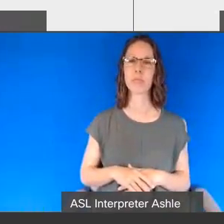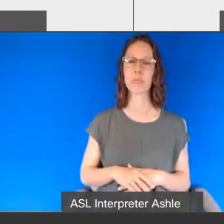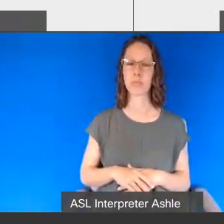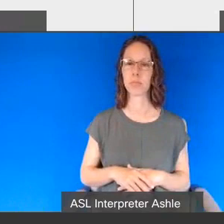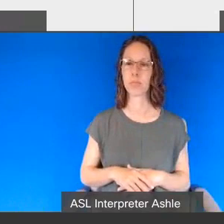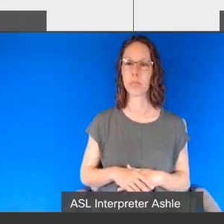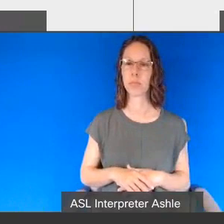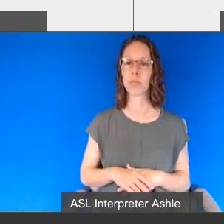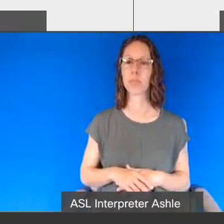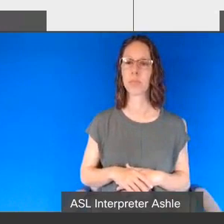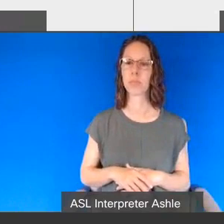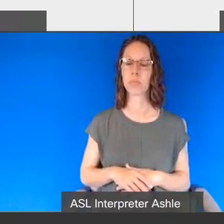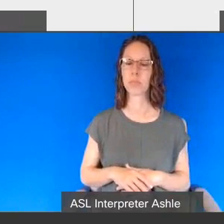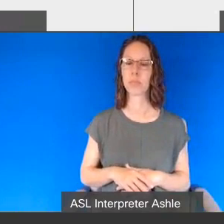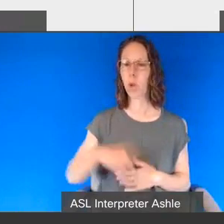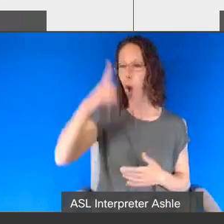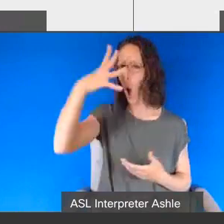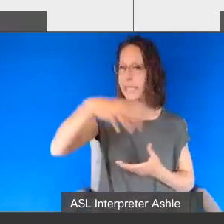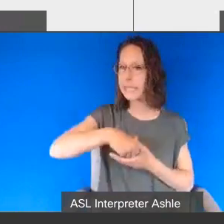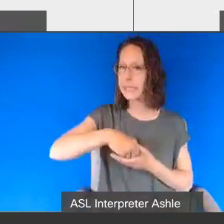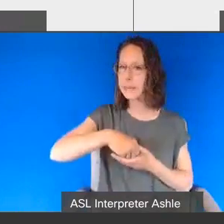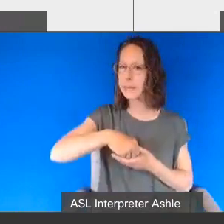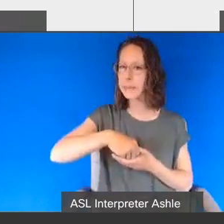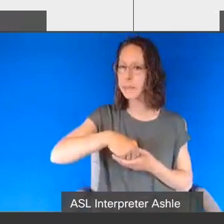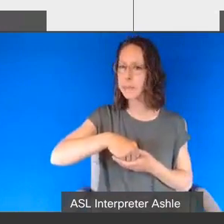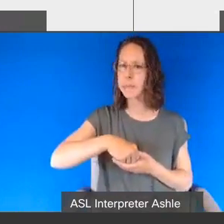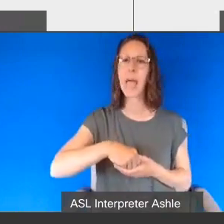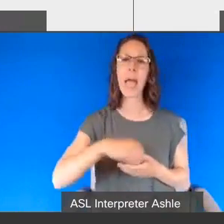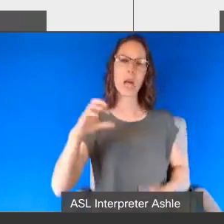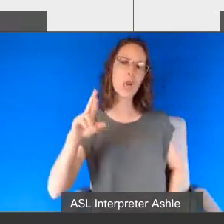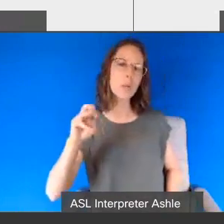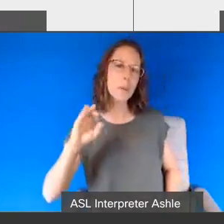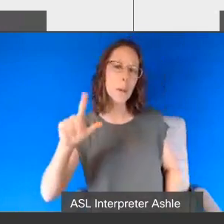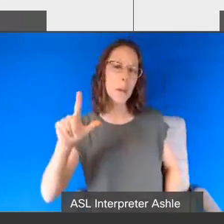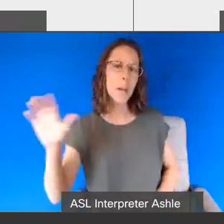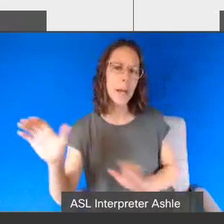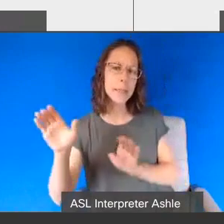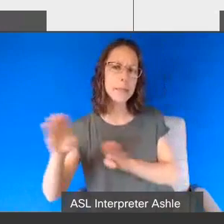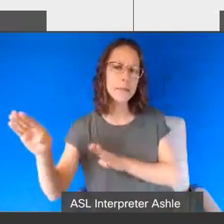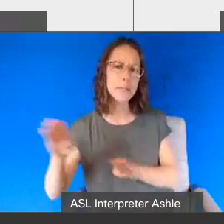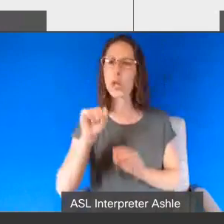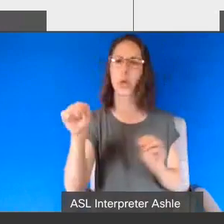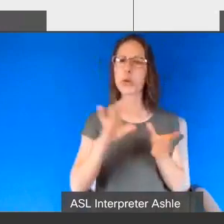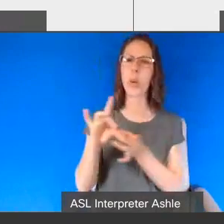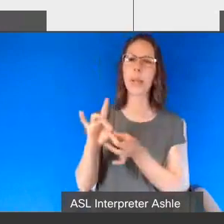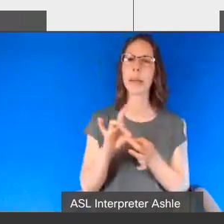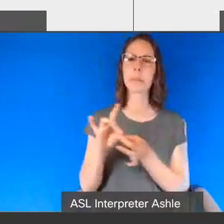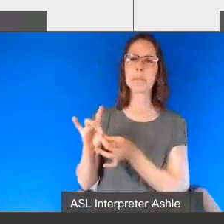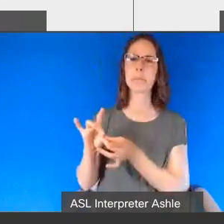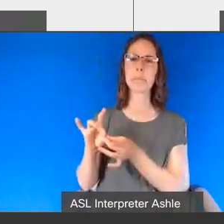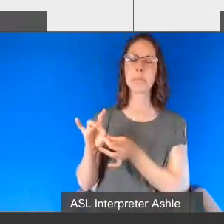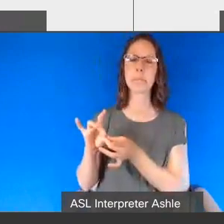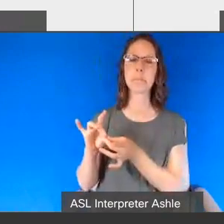is no specific link between autism and criminal activity in other words there is no specific crime